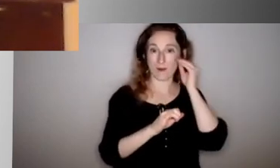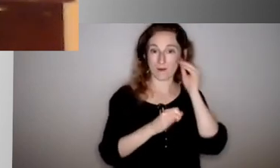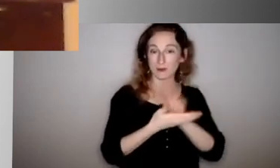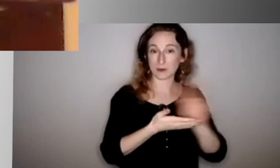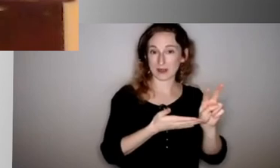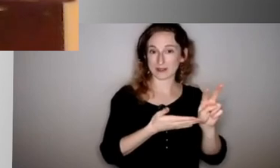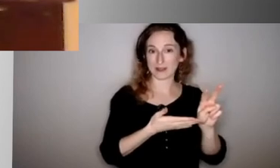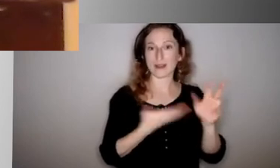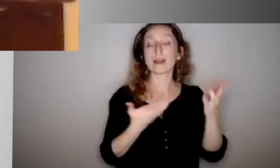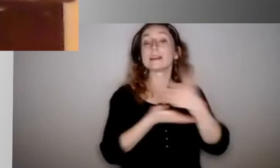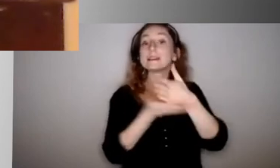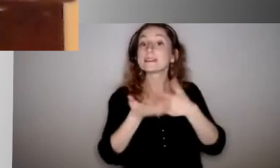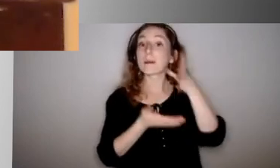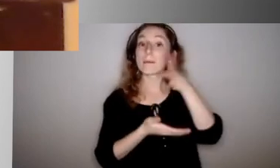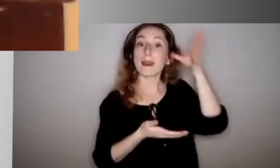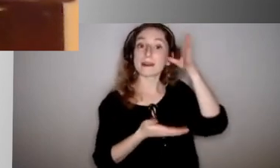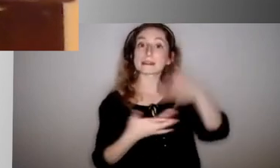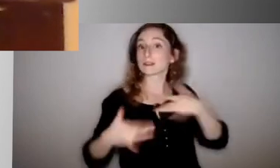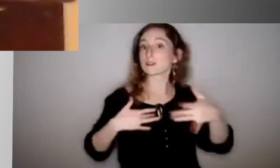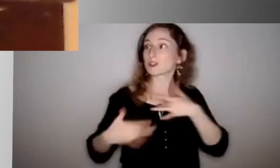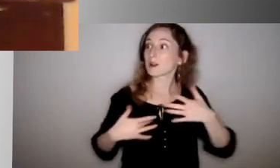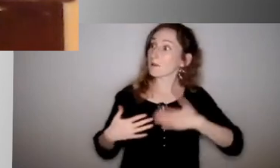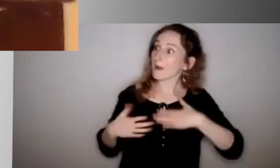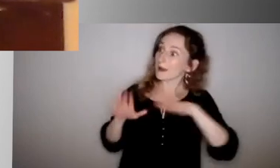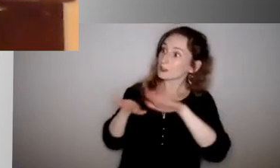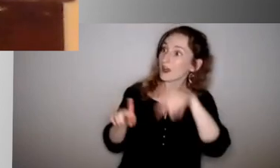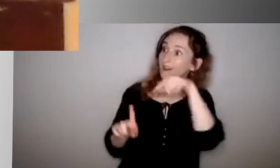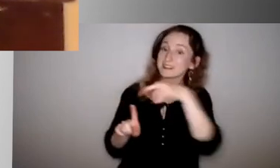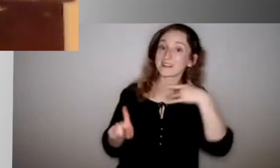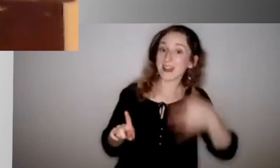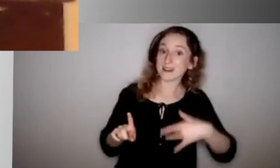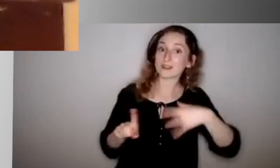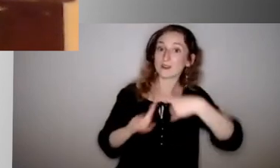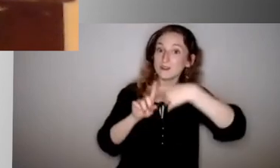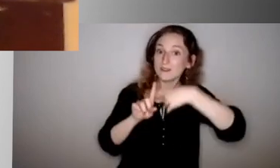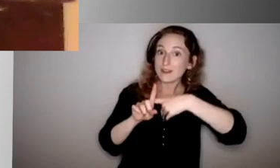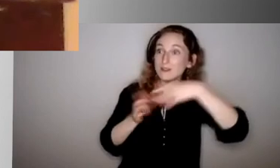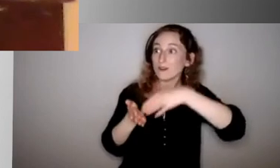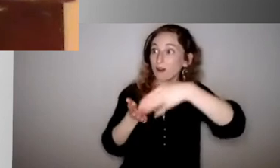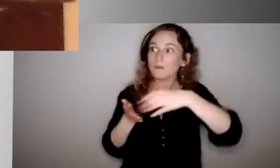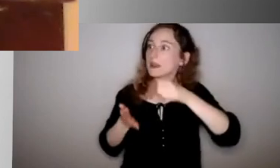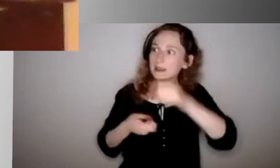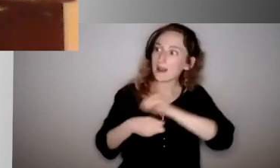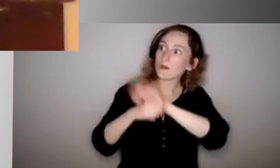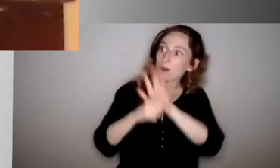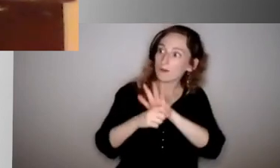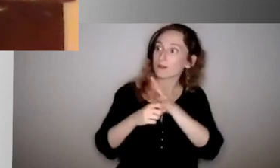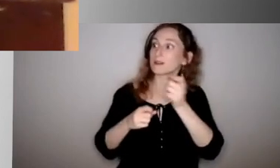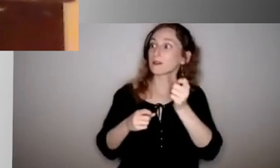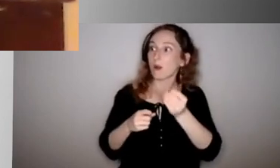of, it's because of another condition. It's not because of COVID, but they get fevers a lot. Well, at this point, 72 hours fever-free.